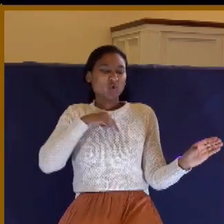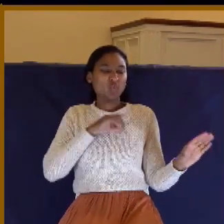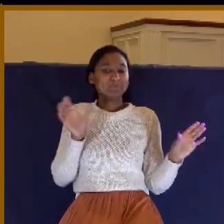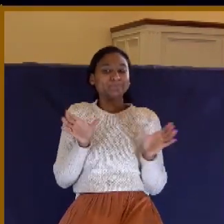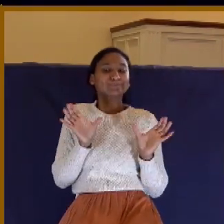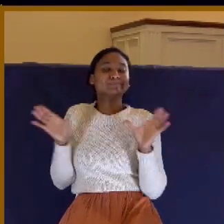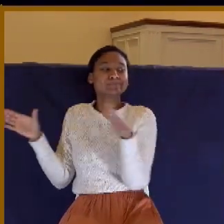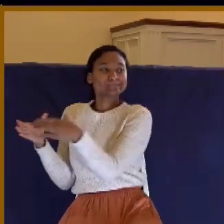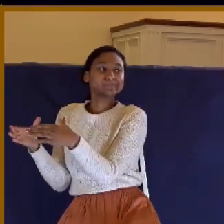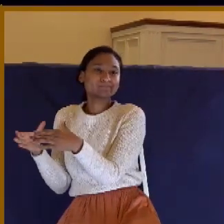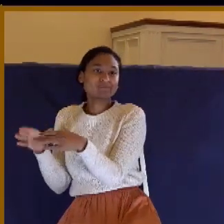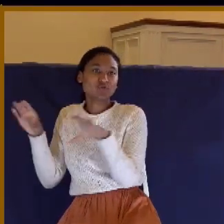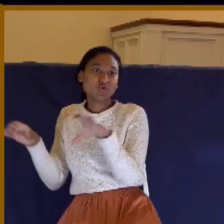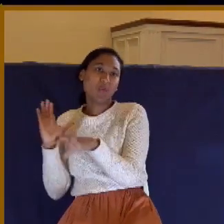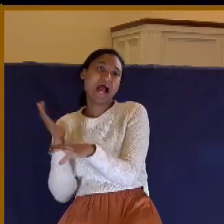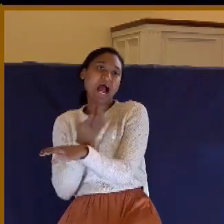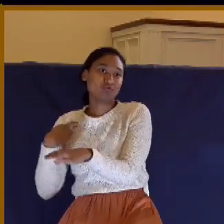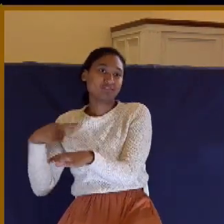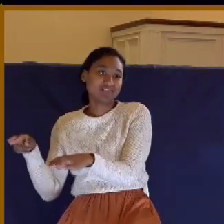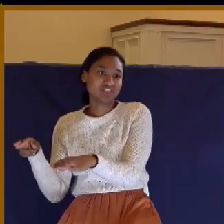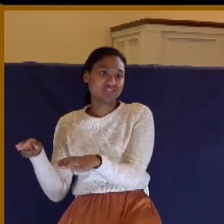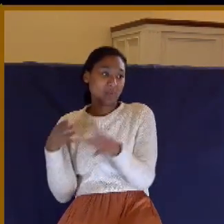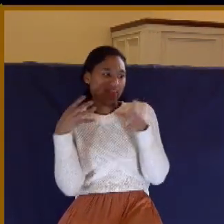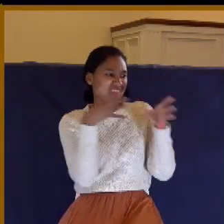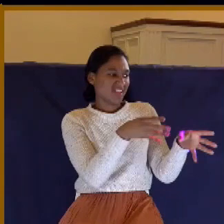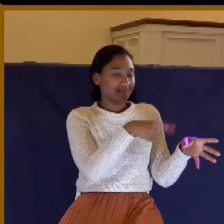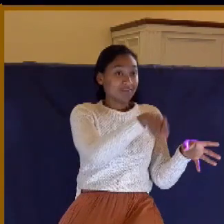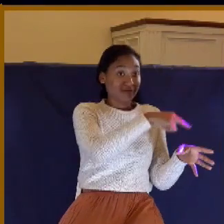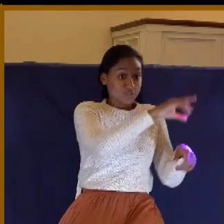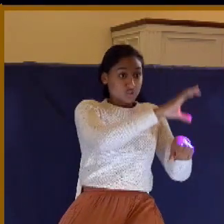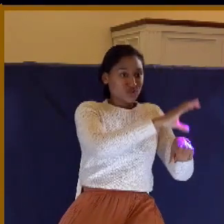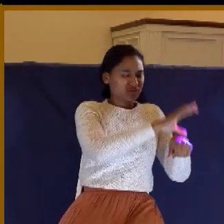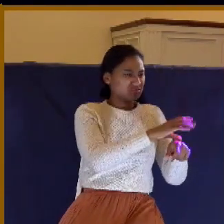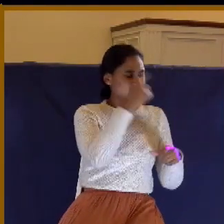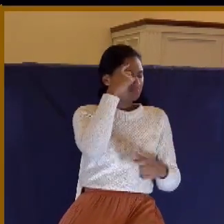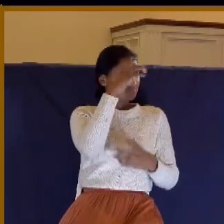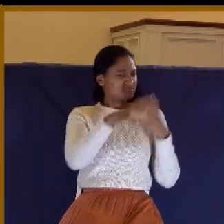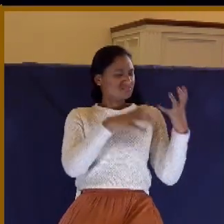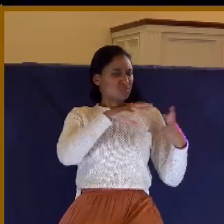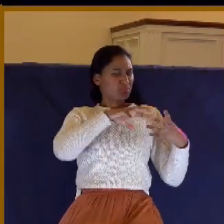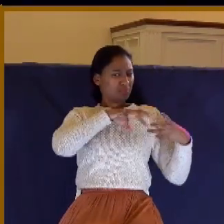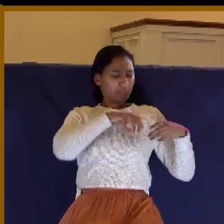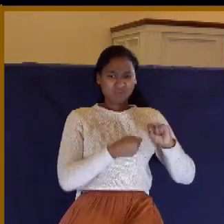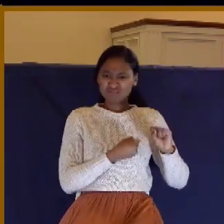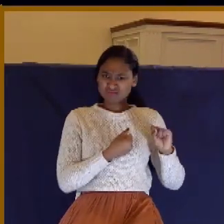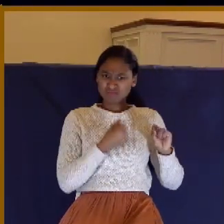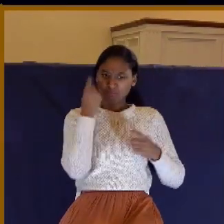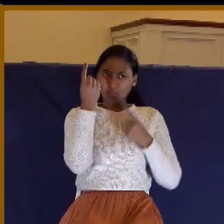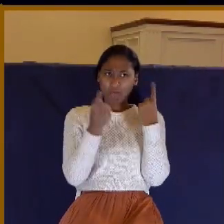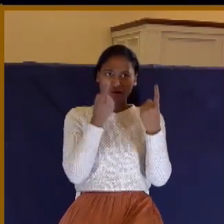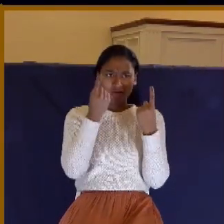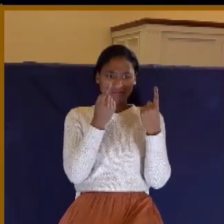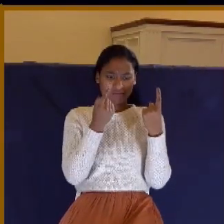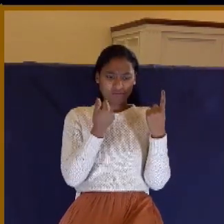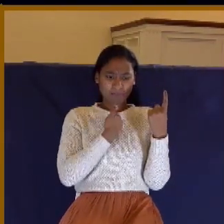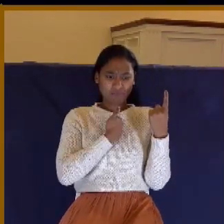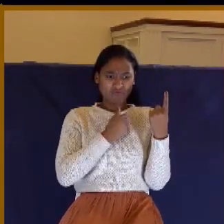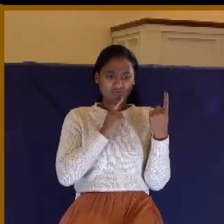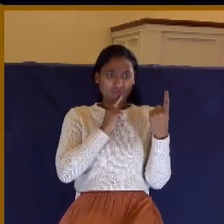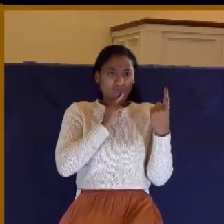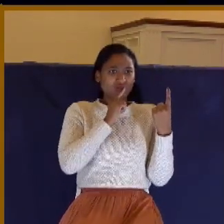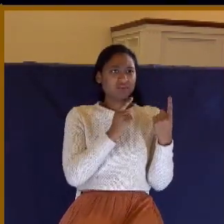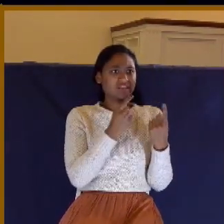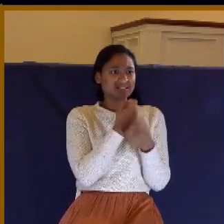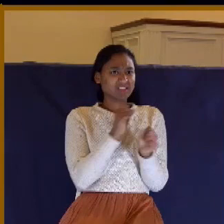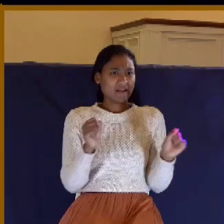a group of confused and broken people who were wondering if what they had was the